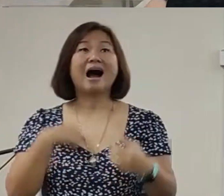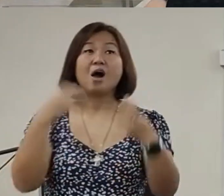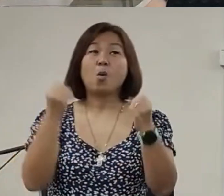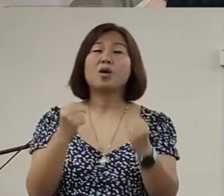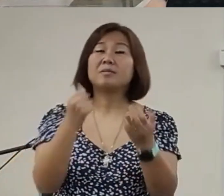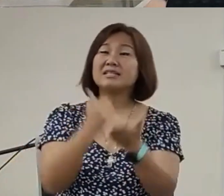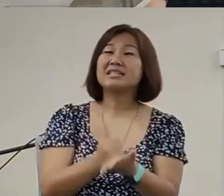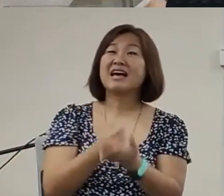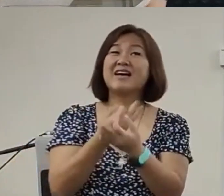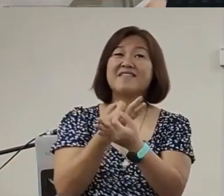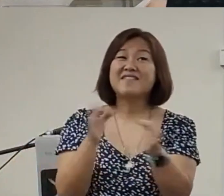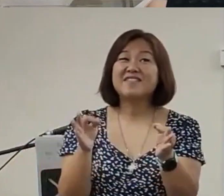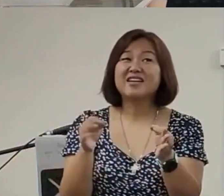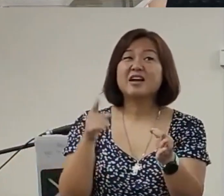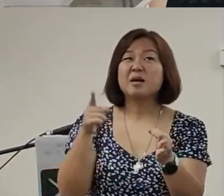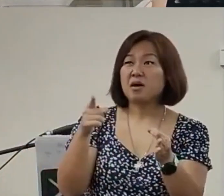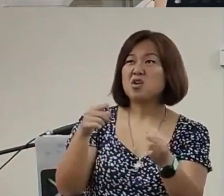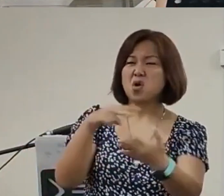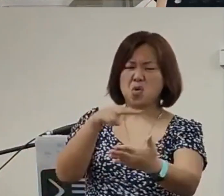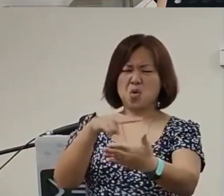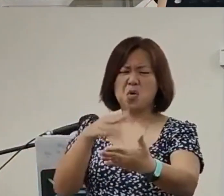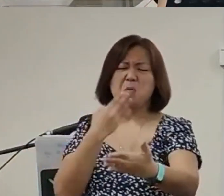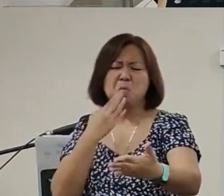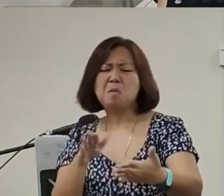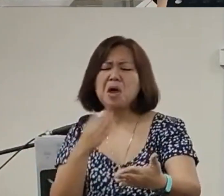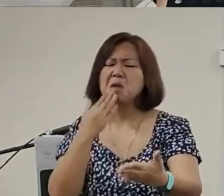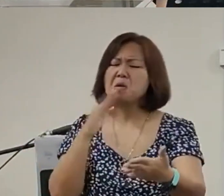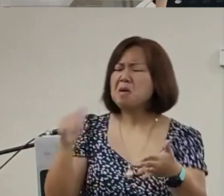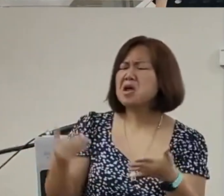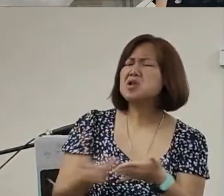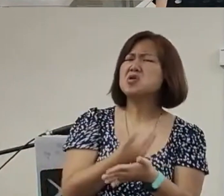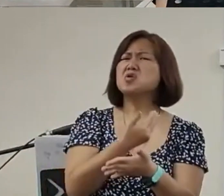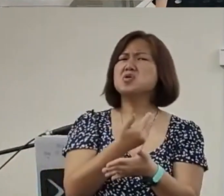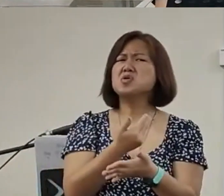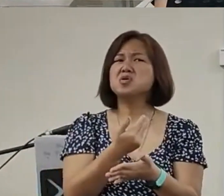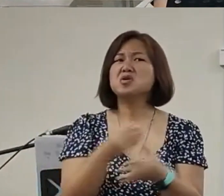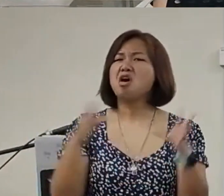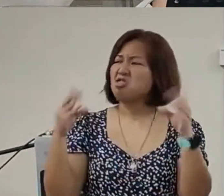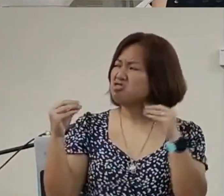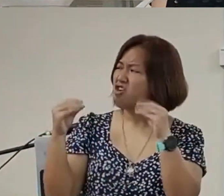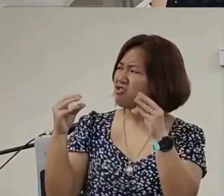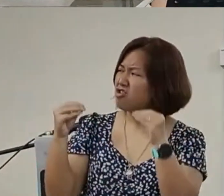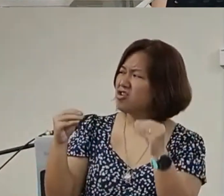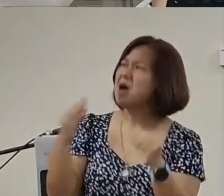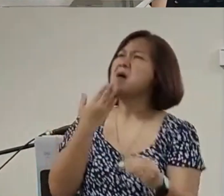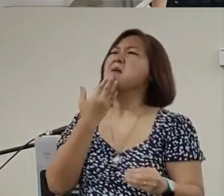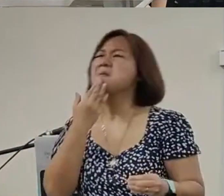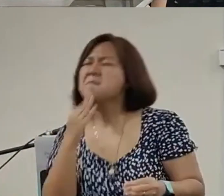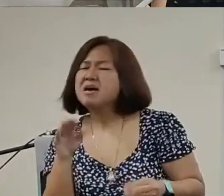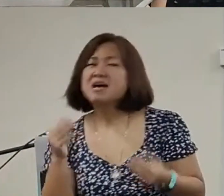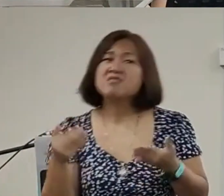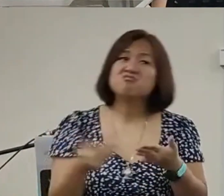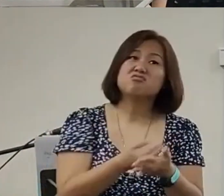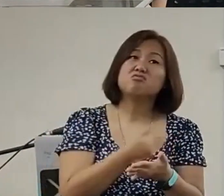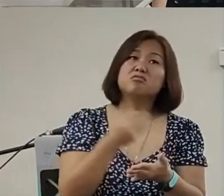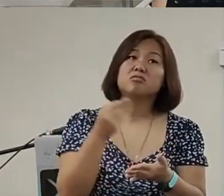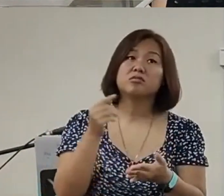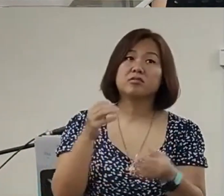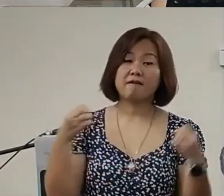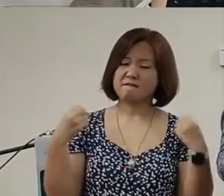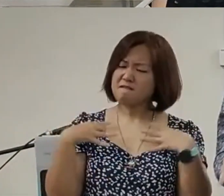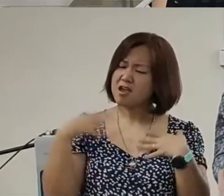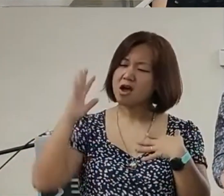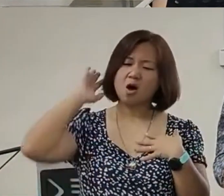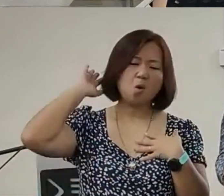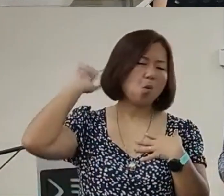to be set free from fearBut you're constantly reading bad newsYou're constantly talking to your friendsAbout bad newsFear